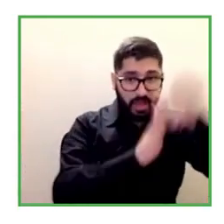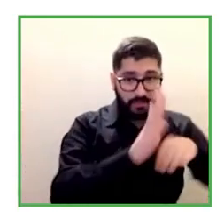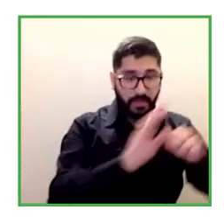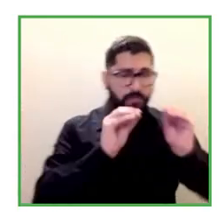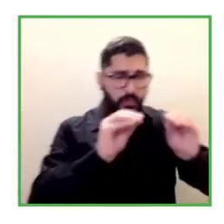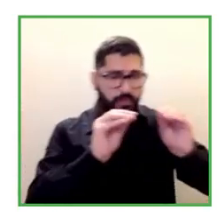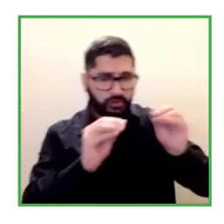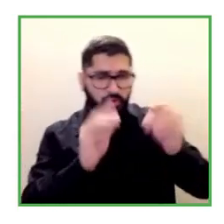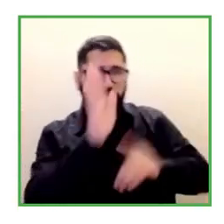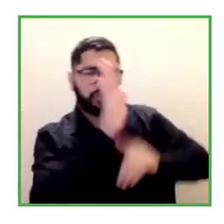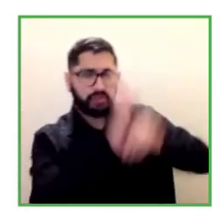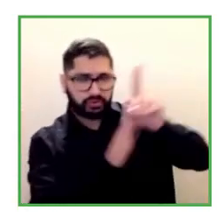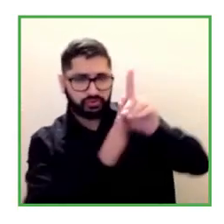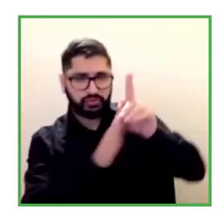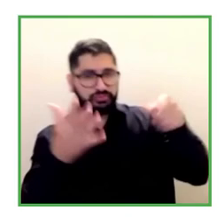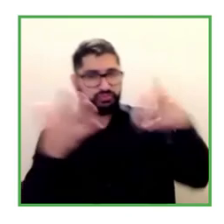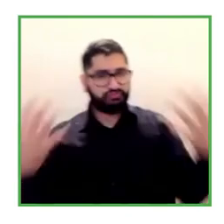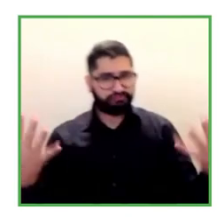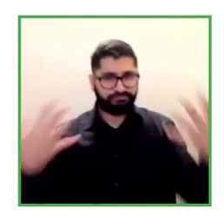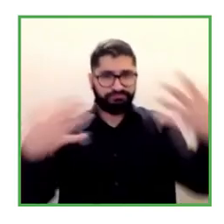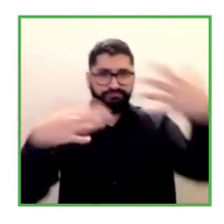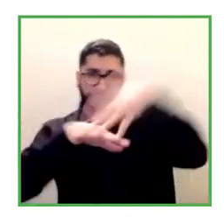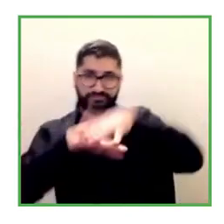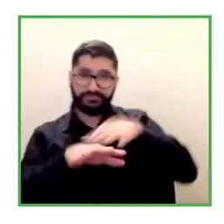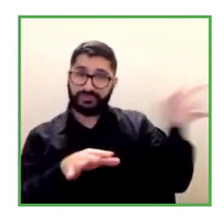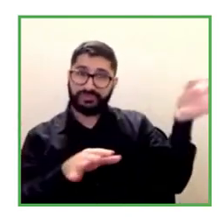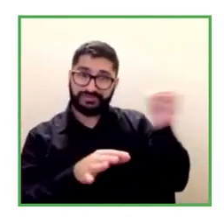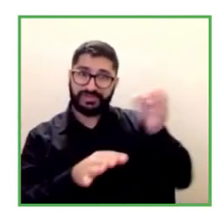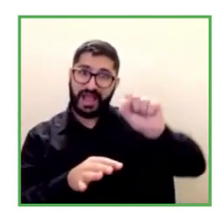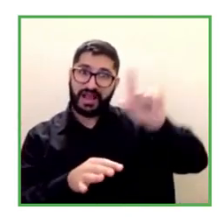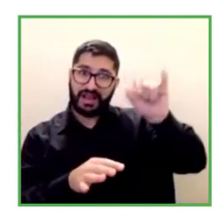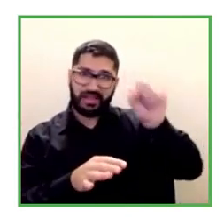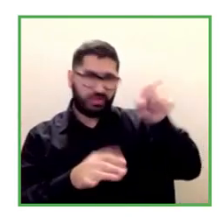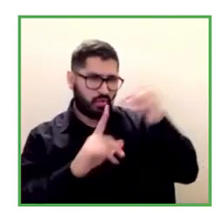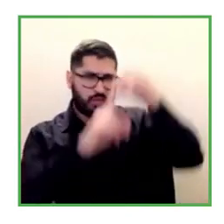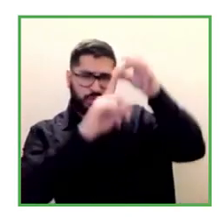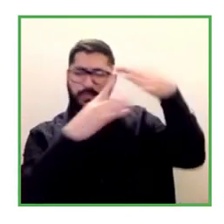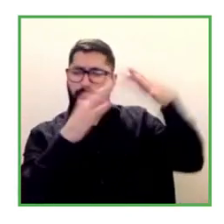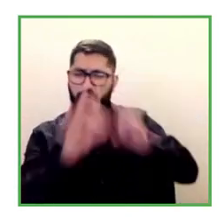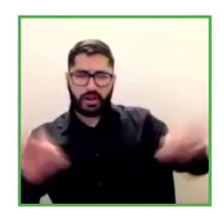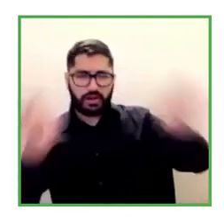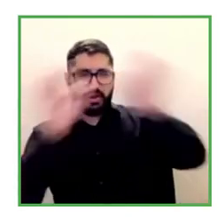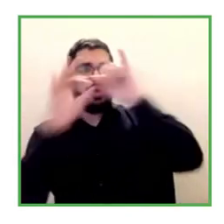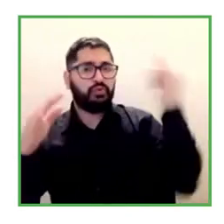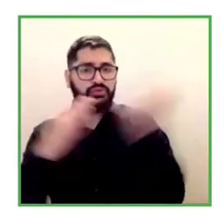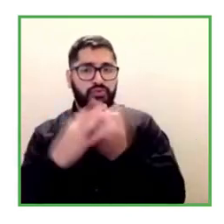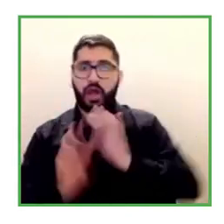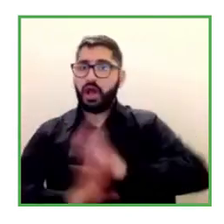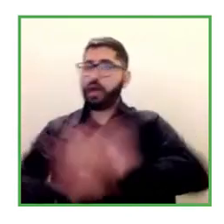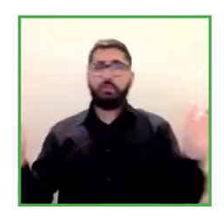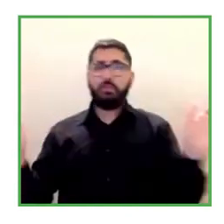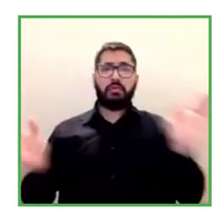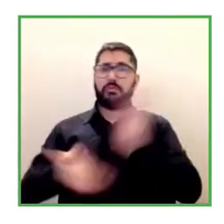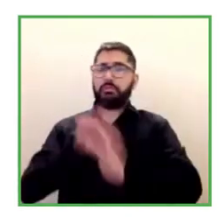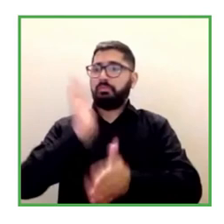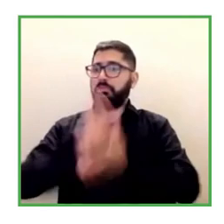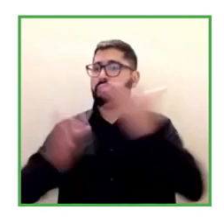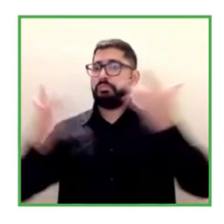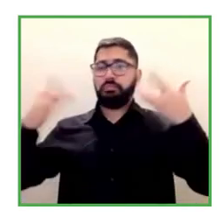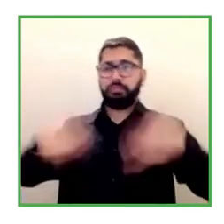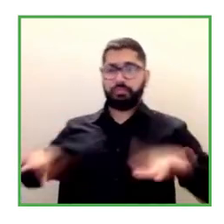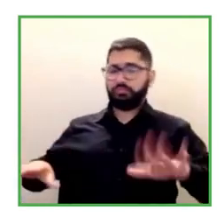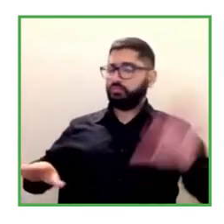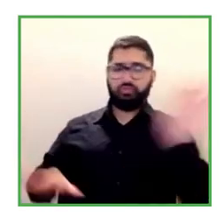training training and development programs as alejandra said it's not enough to include and that's a huge step that's the first step